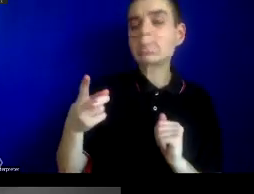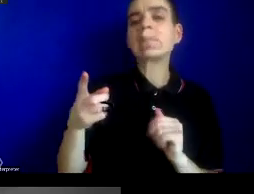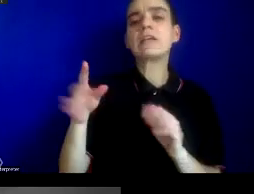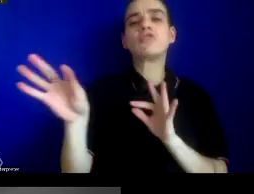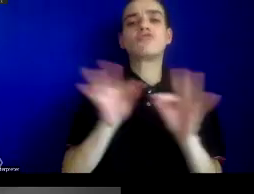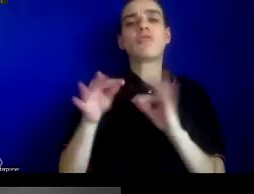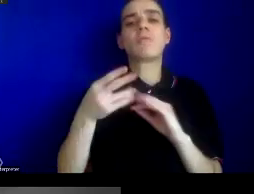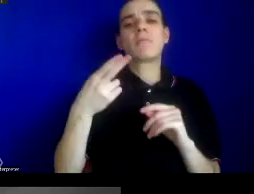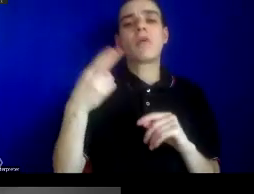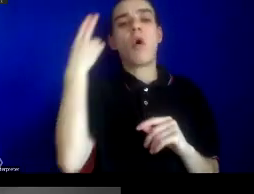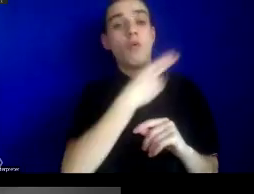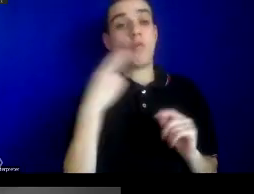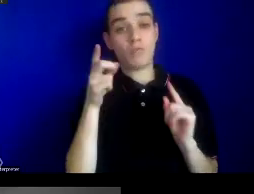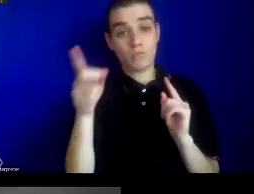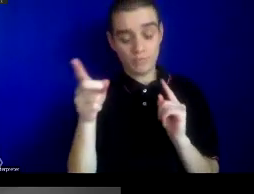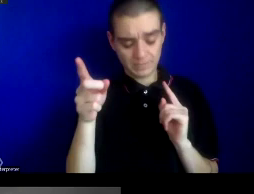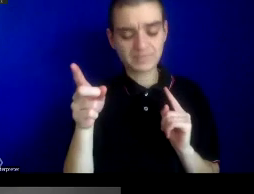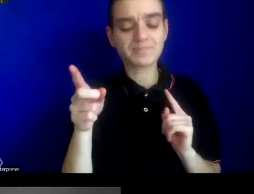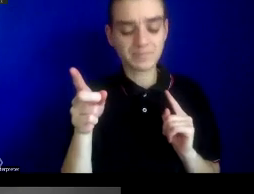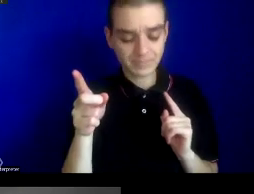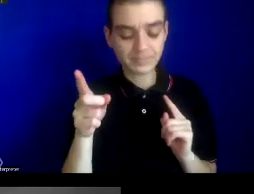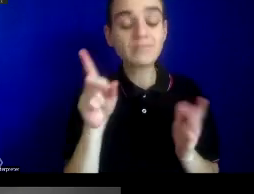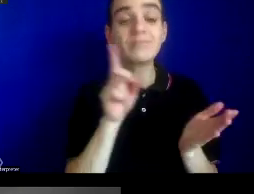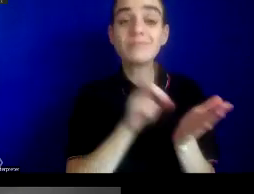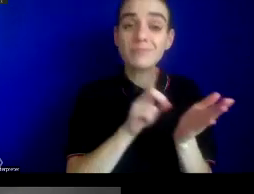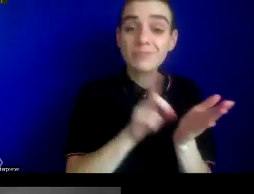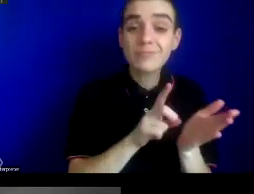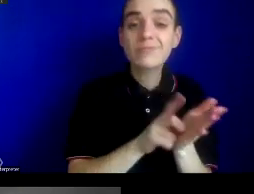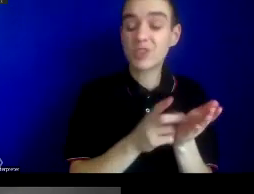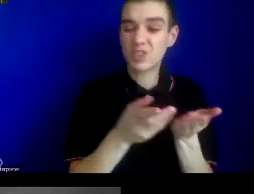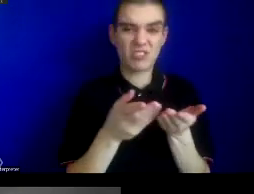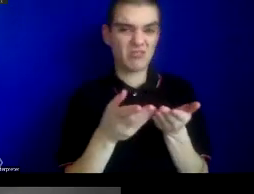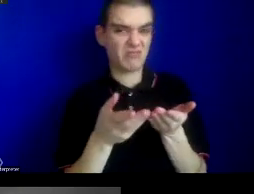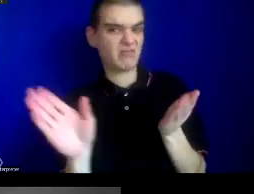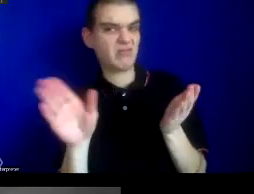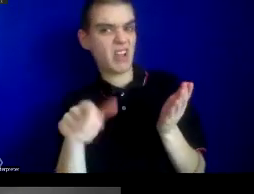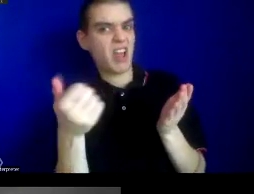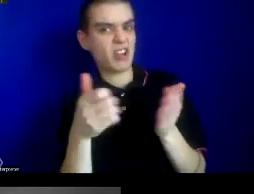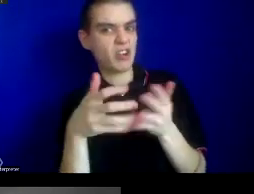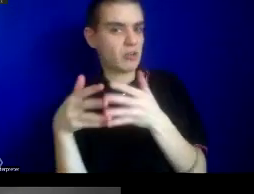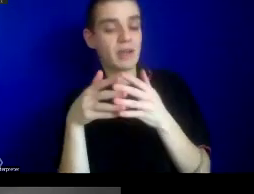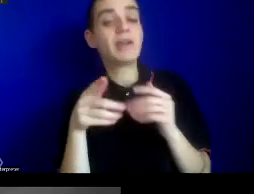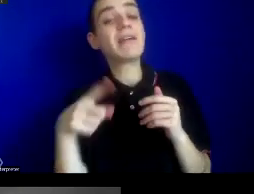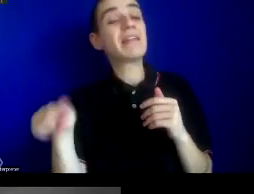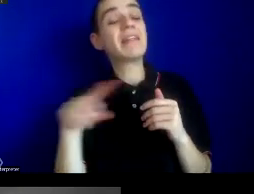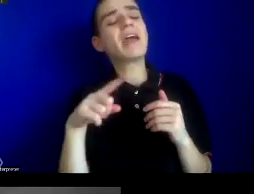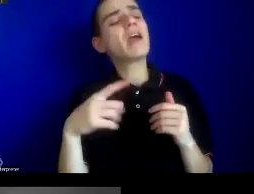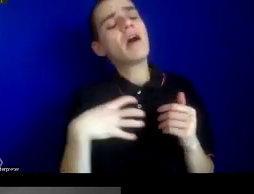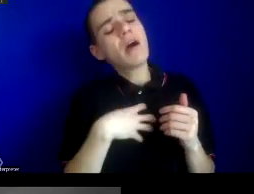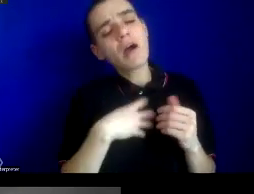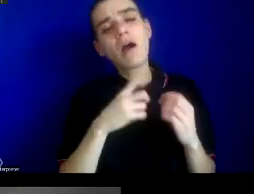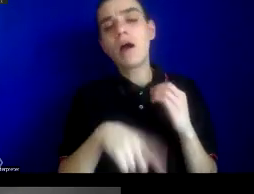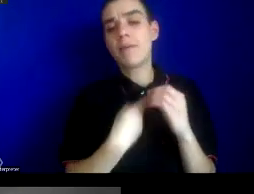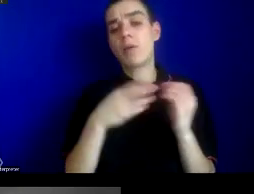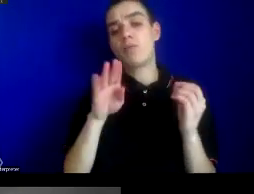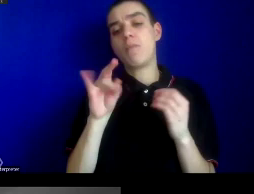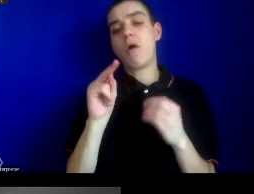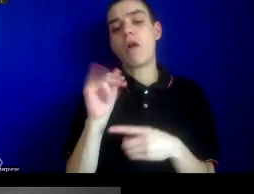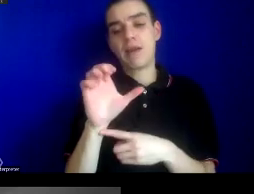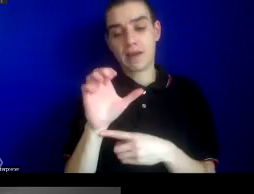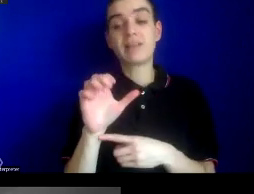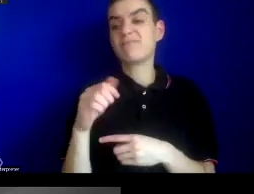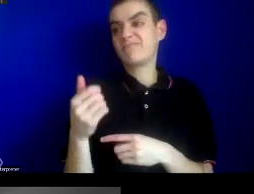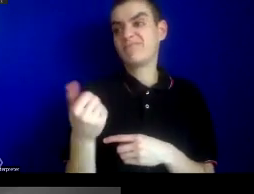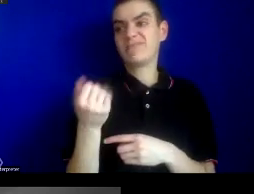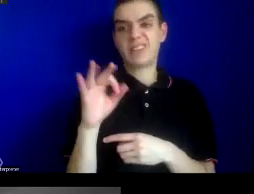doctors, colonial administrators, and the general U.S. colonial population lamented the outbreak of bubonic plague in 1900 because it prompted fears